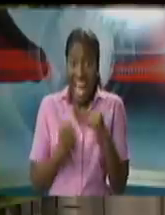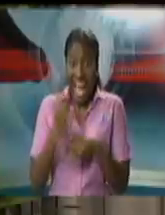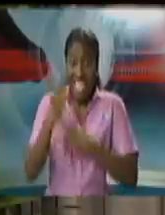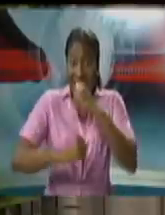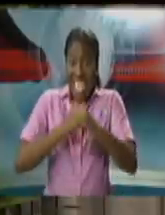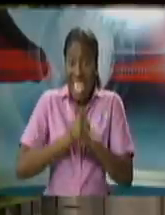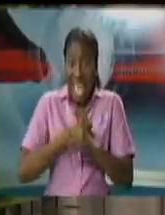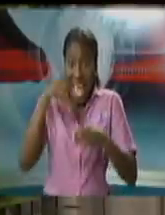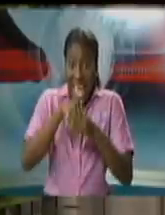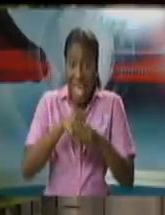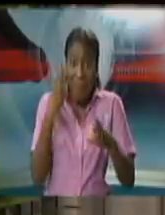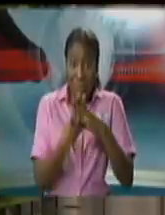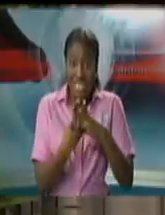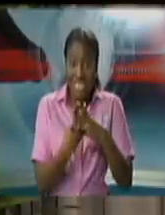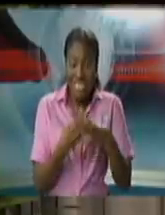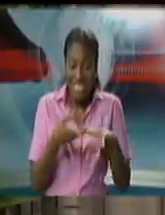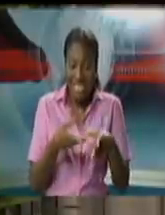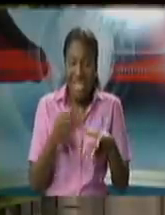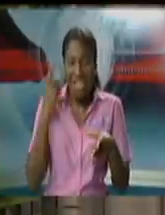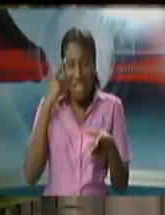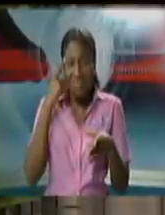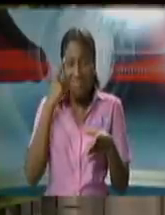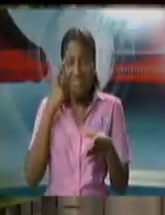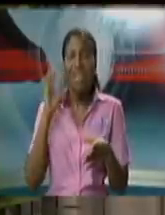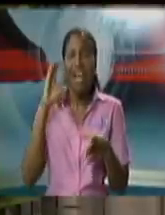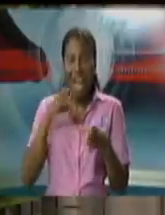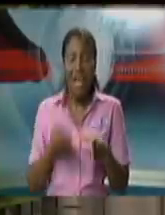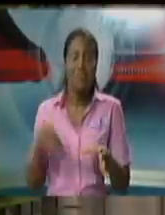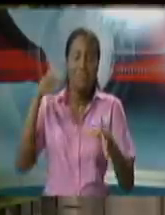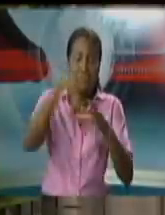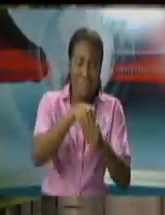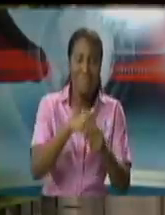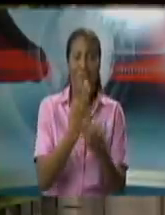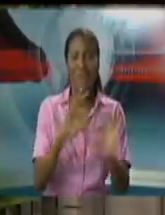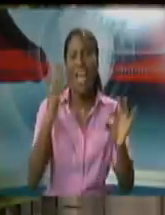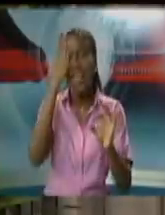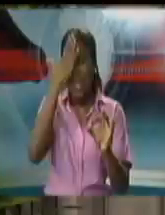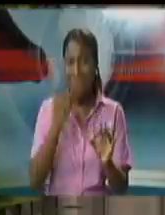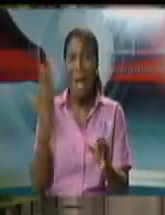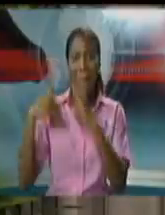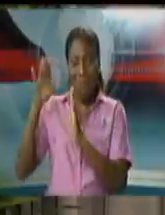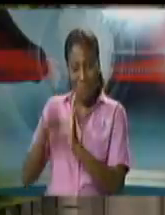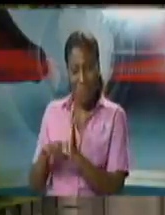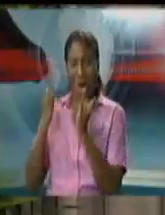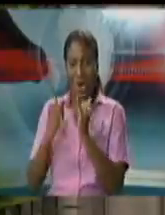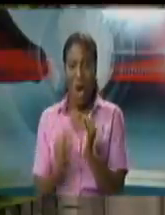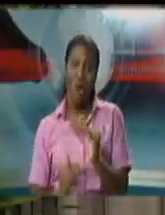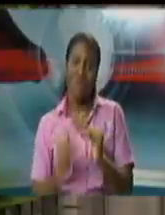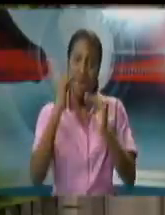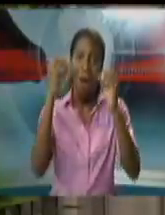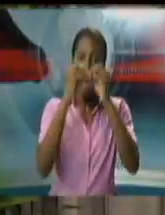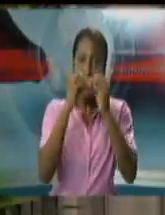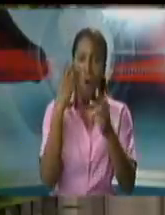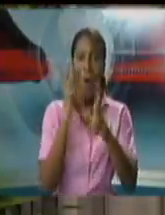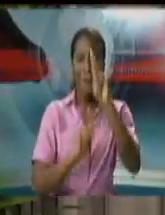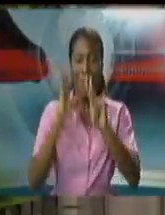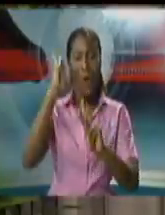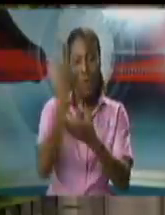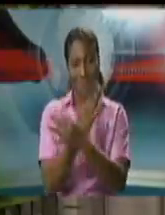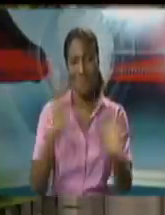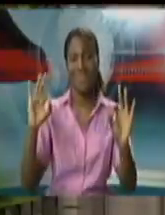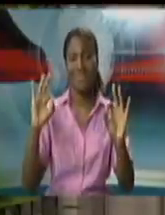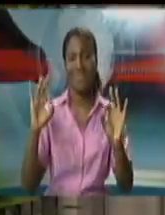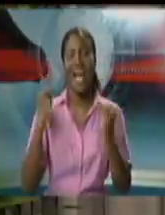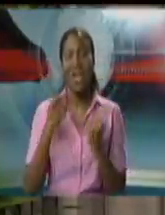sentence into this category and today it's now about to be filed in court but i have the information obviously in managing the